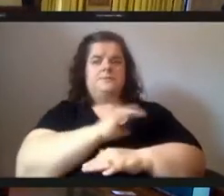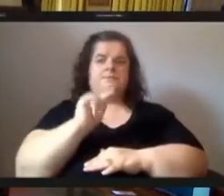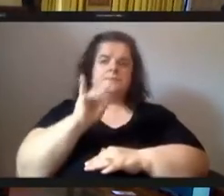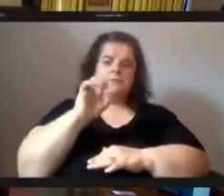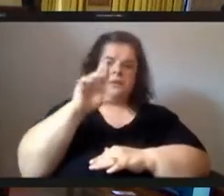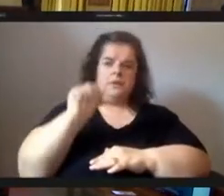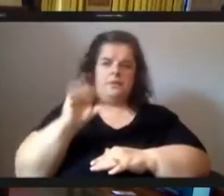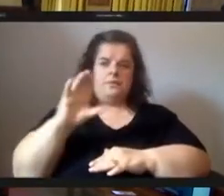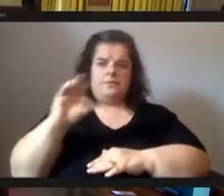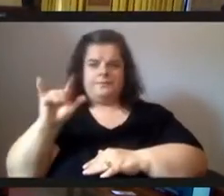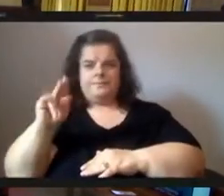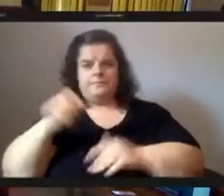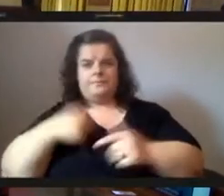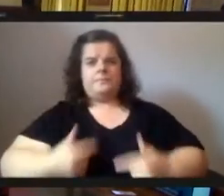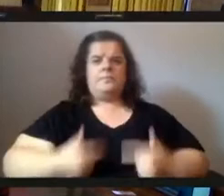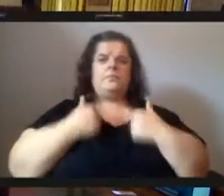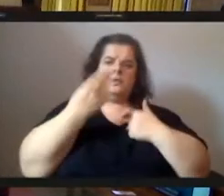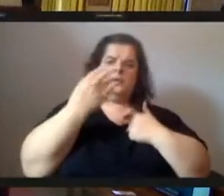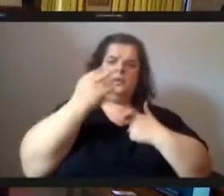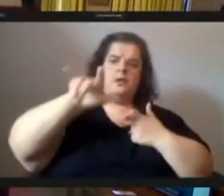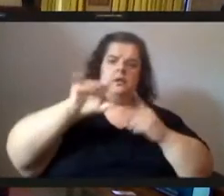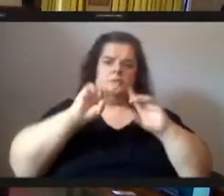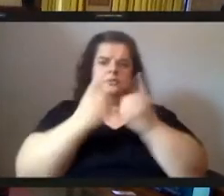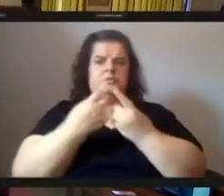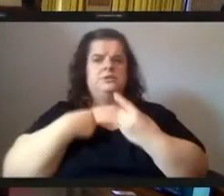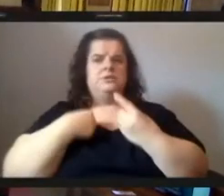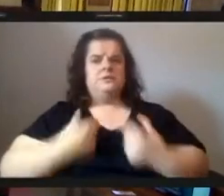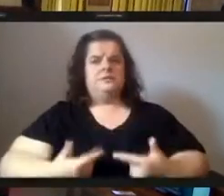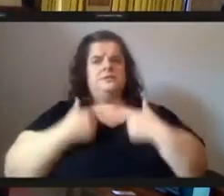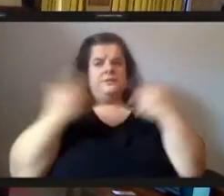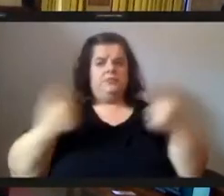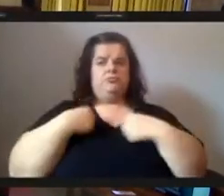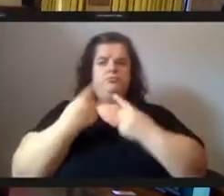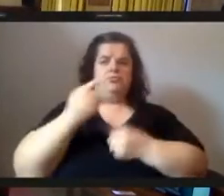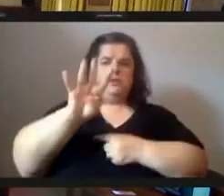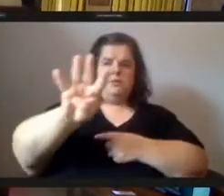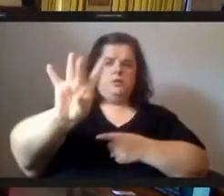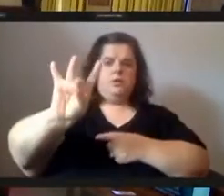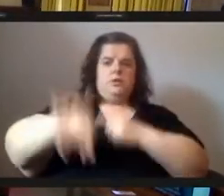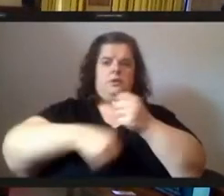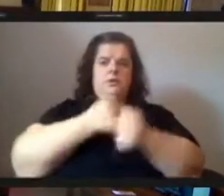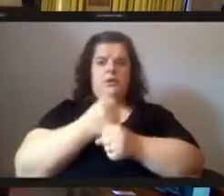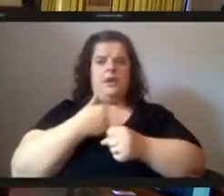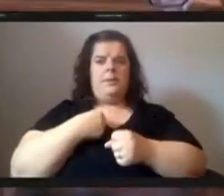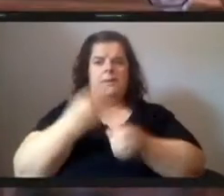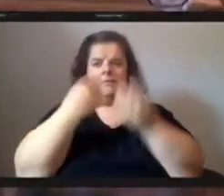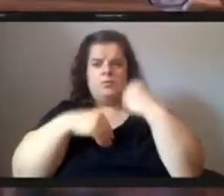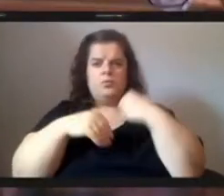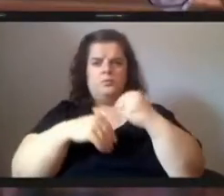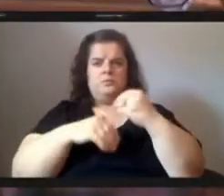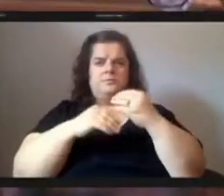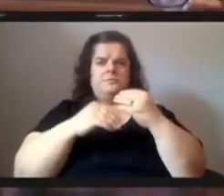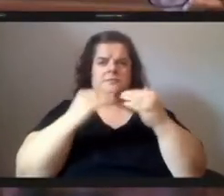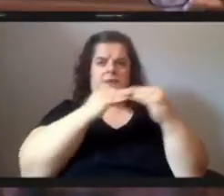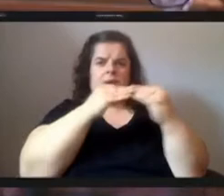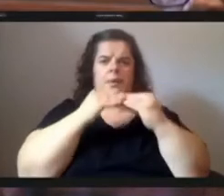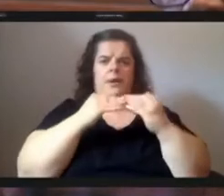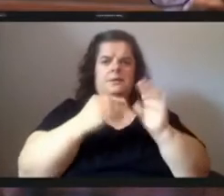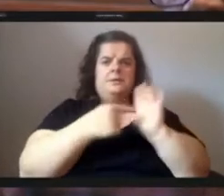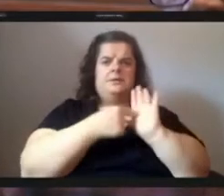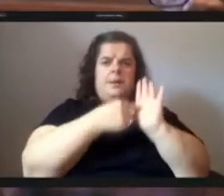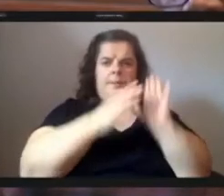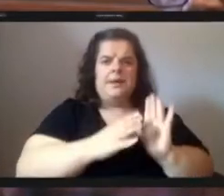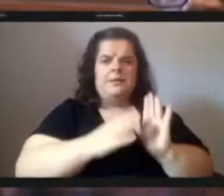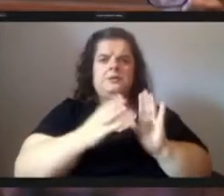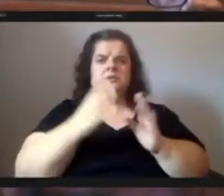live in the hill district i've lived in pixburg for 48 years i am a pixburg food equity ambassador and a member of the pixburg food policy council